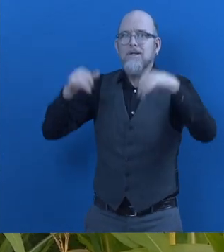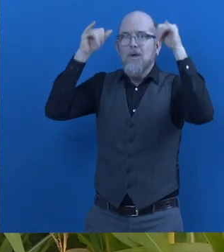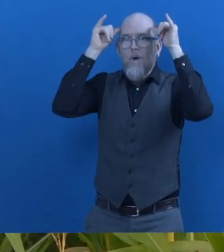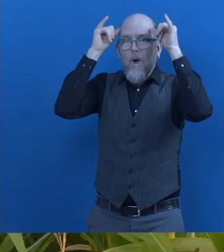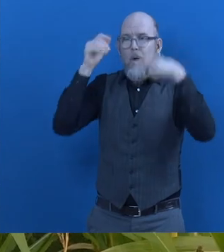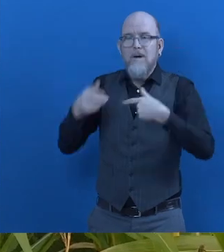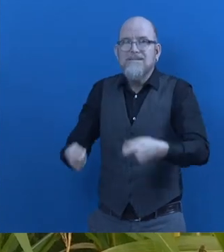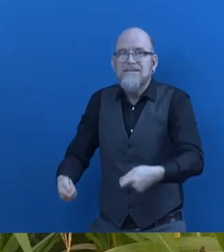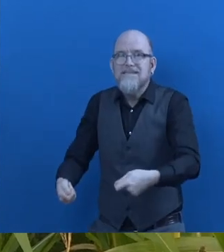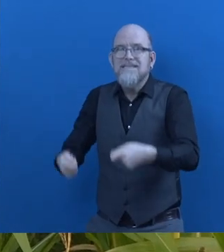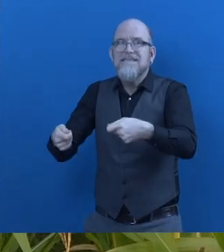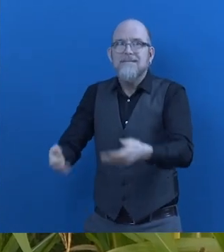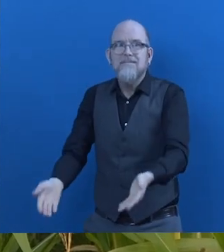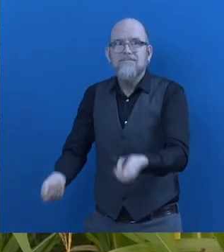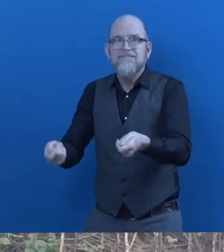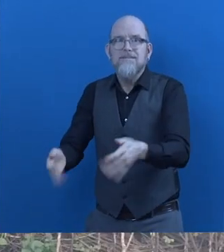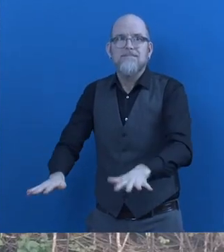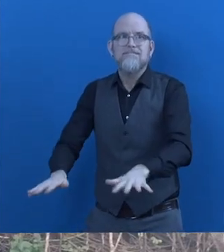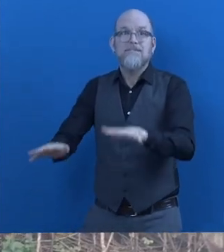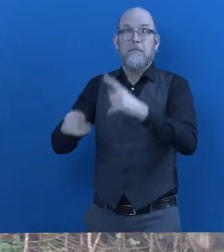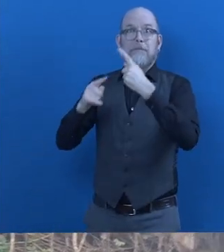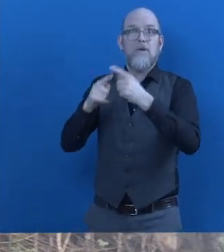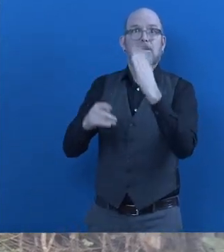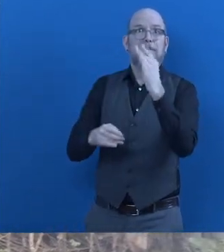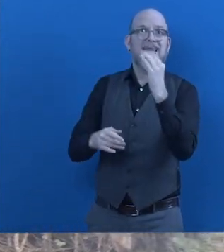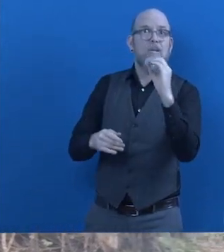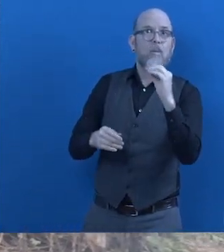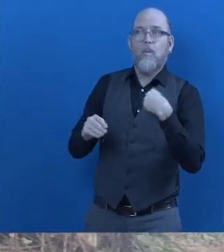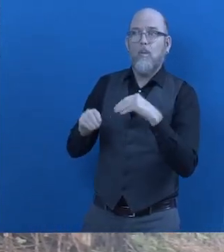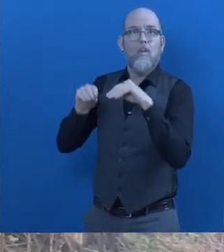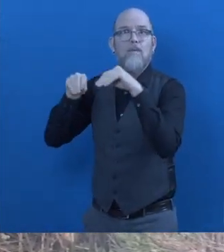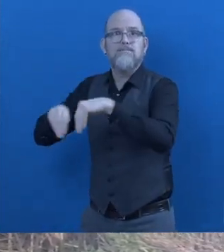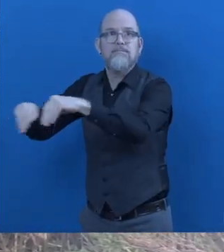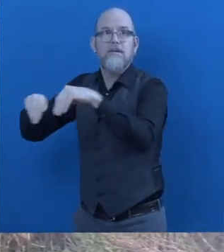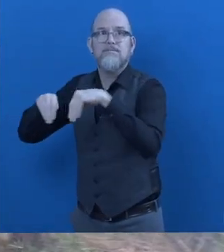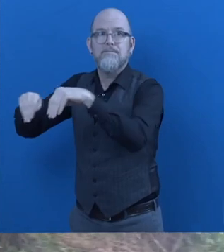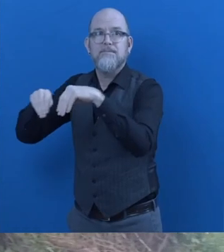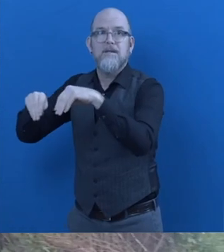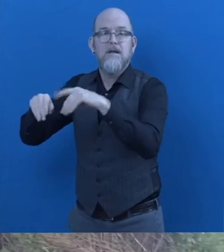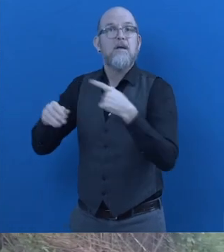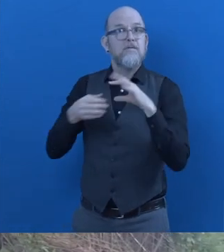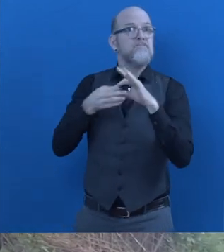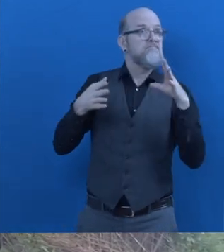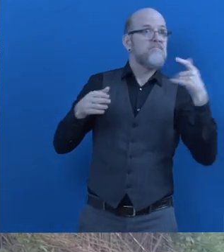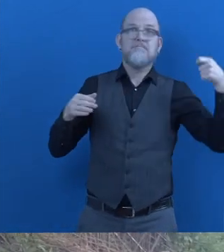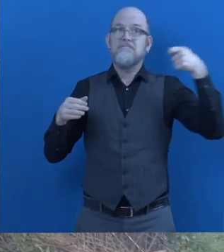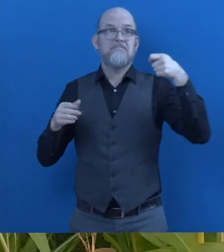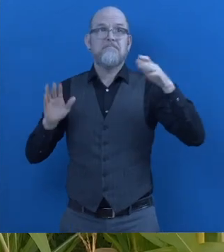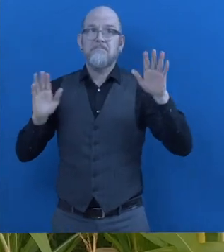which we can do dairy farming integrated with organic farming without too much of additional investment